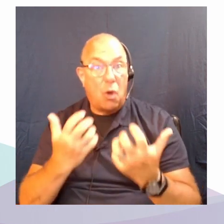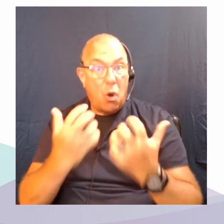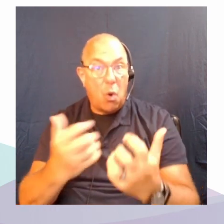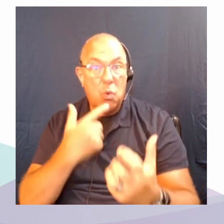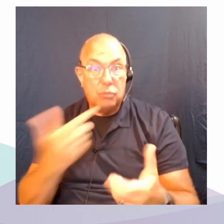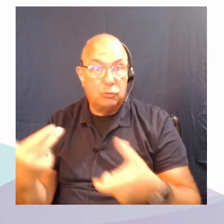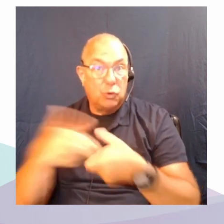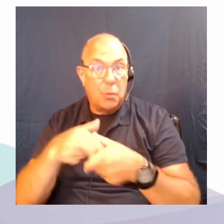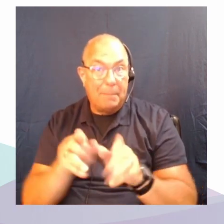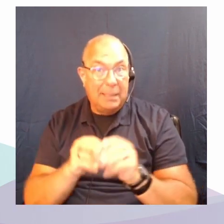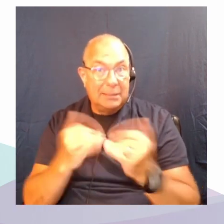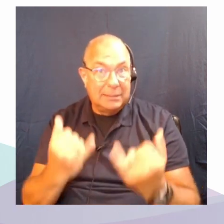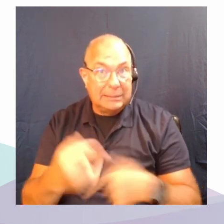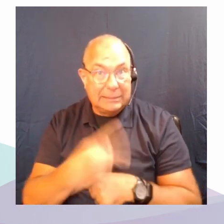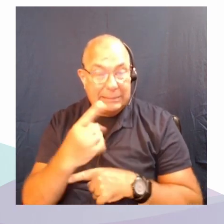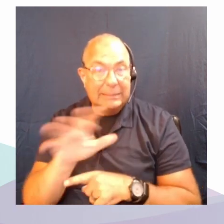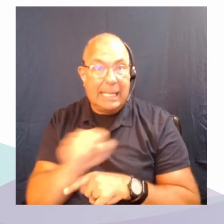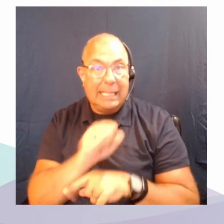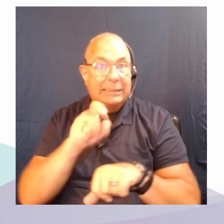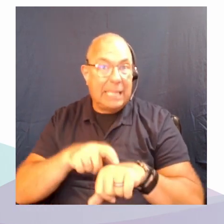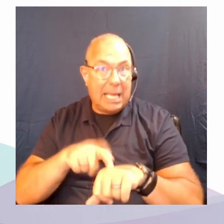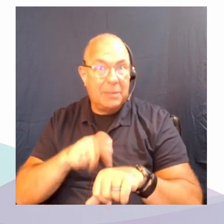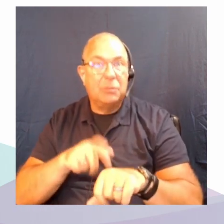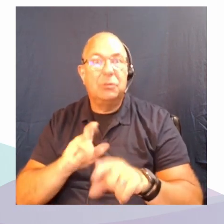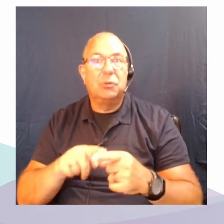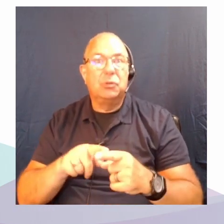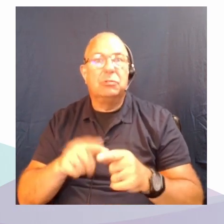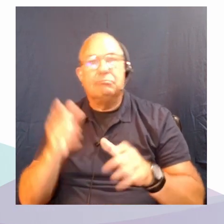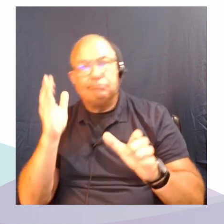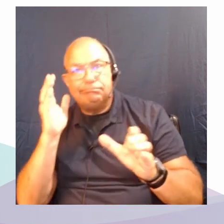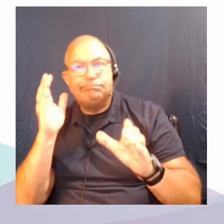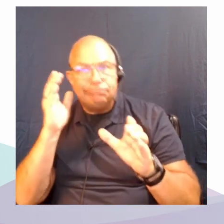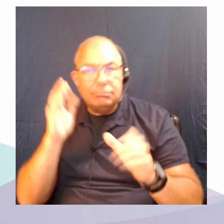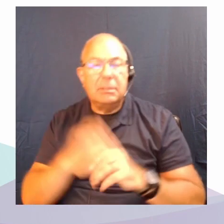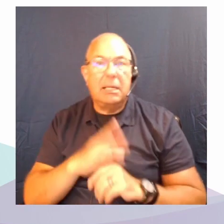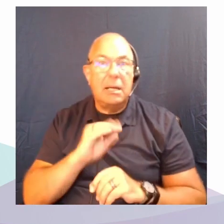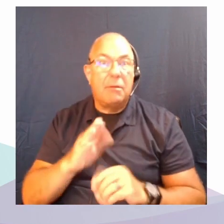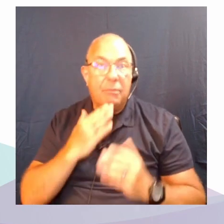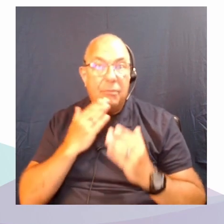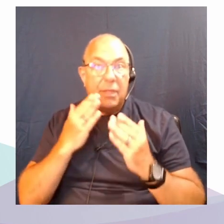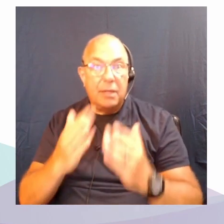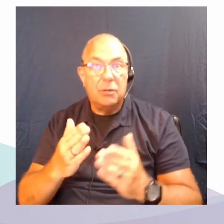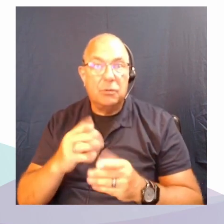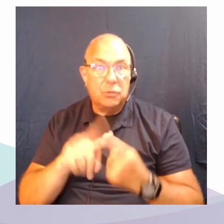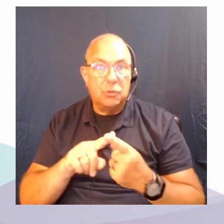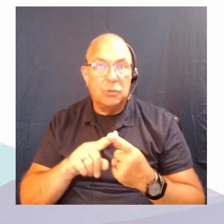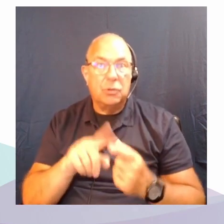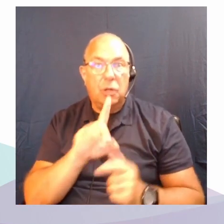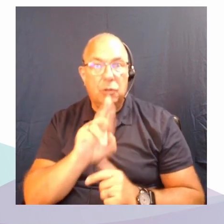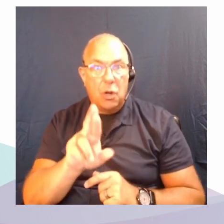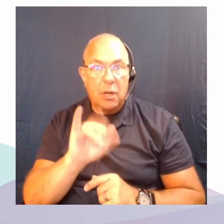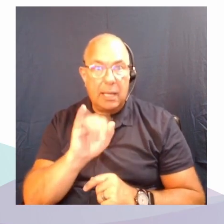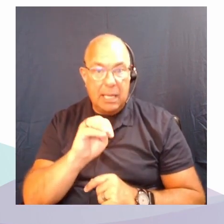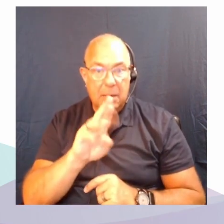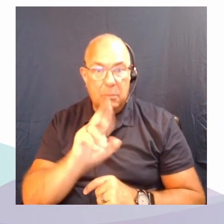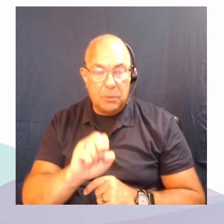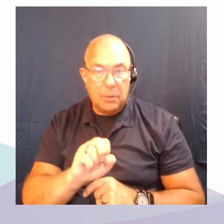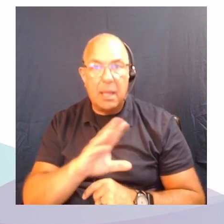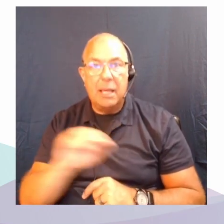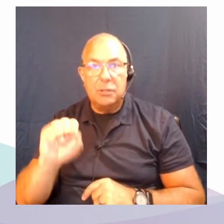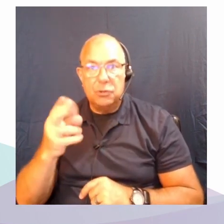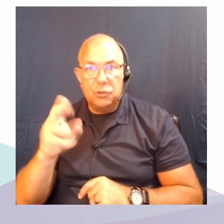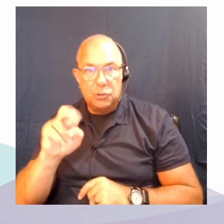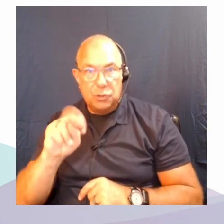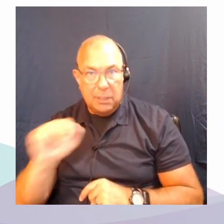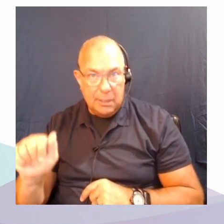taking the time to think through this and especially thank you to Dr. Imra Zeeman and Sheena Wilson for this